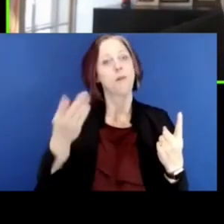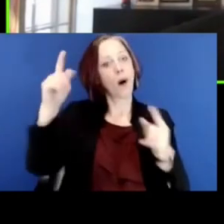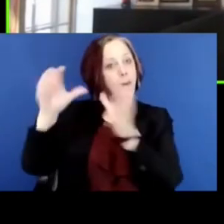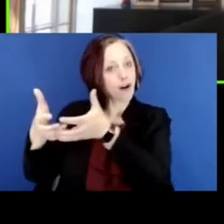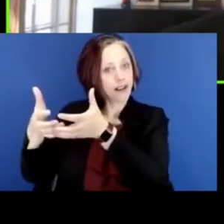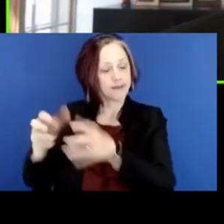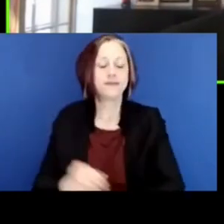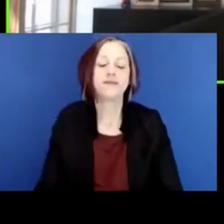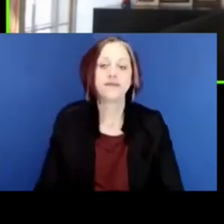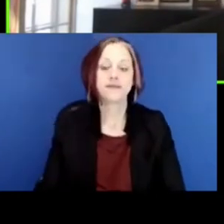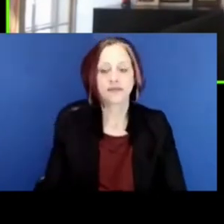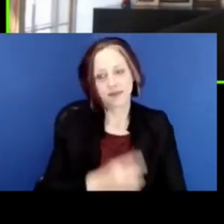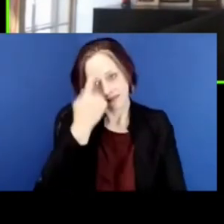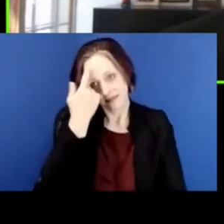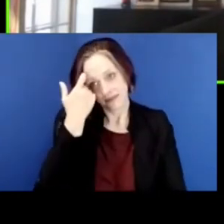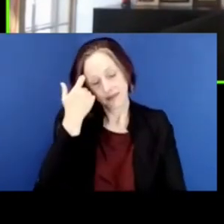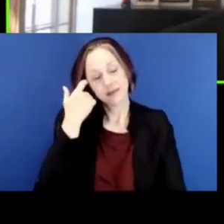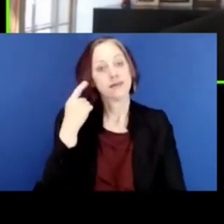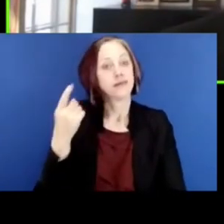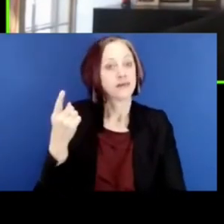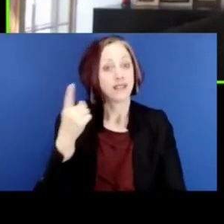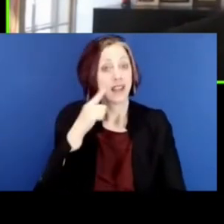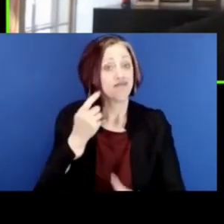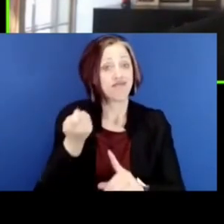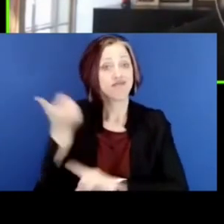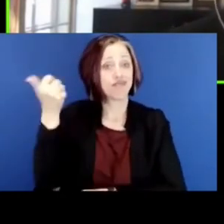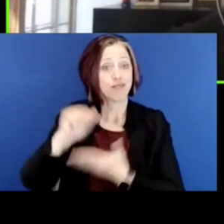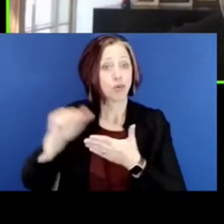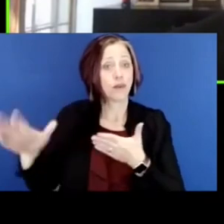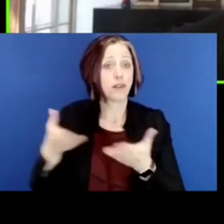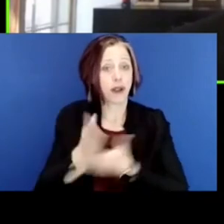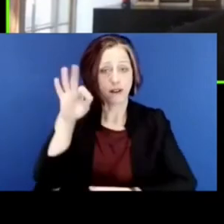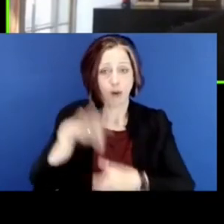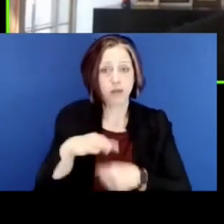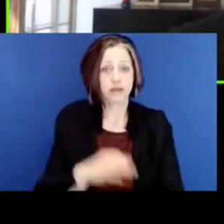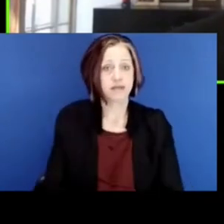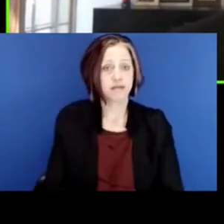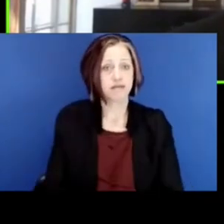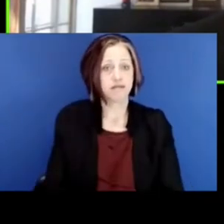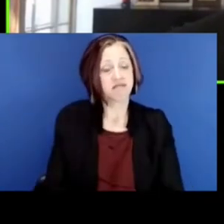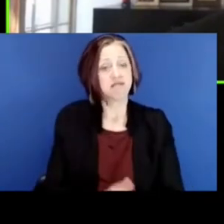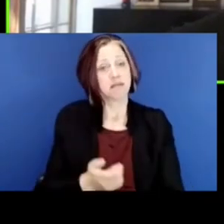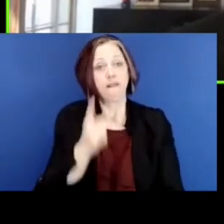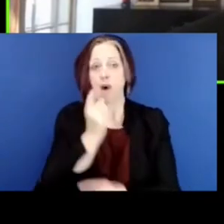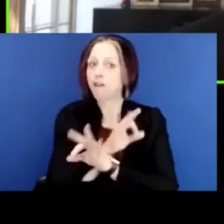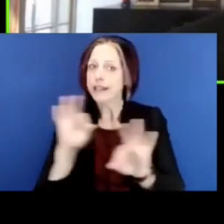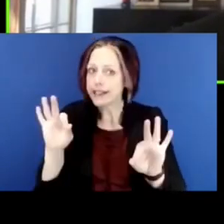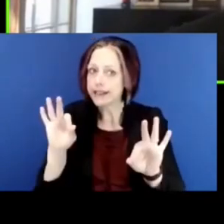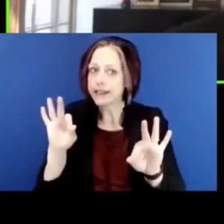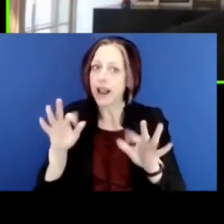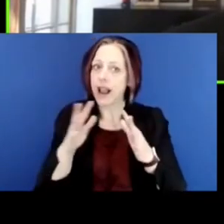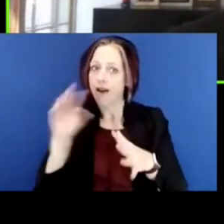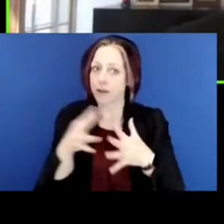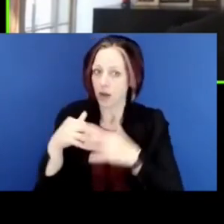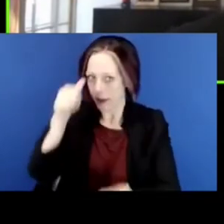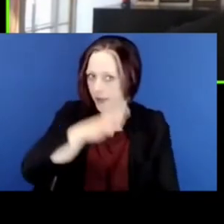that took away the right to vote of freed African American men. The other that